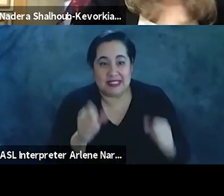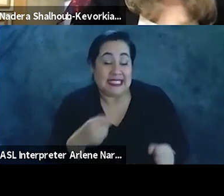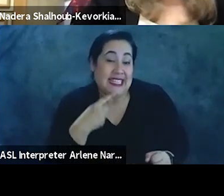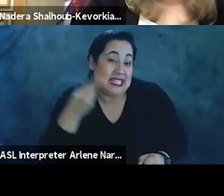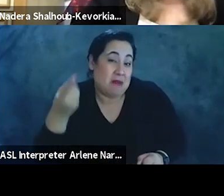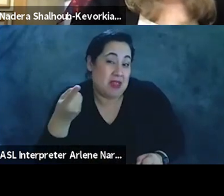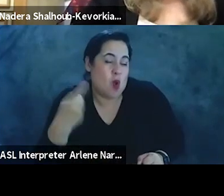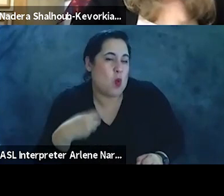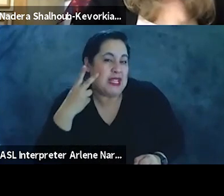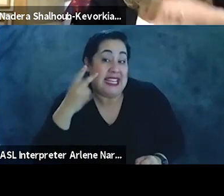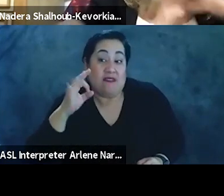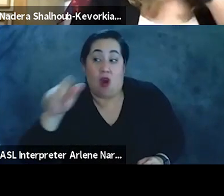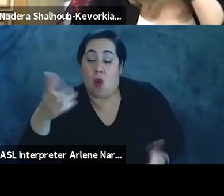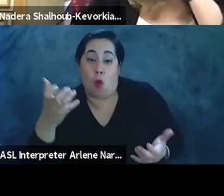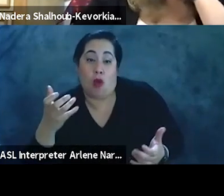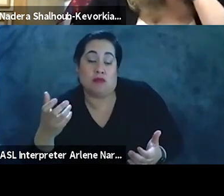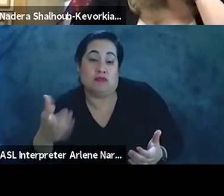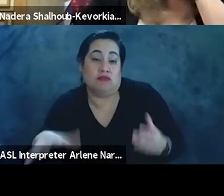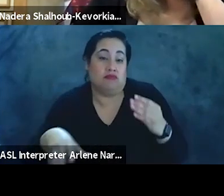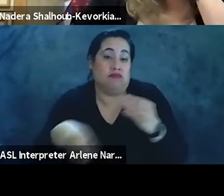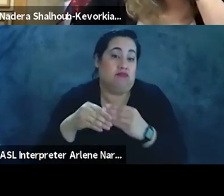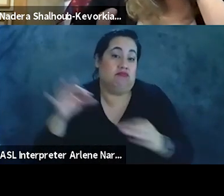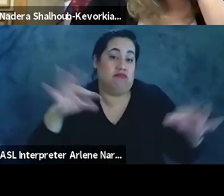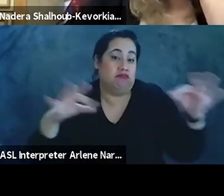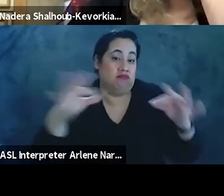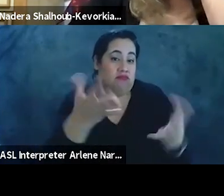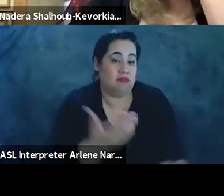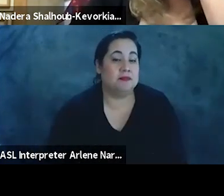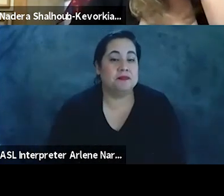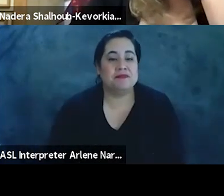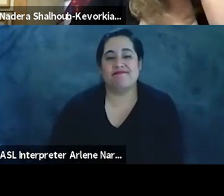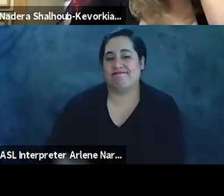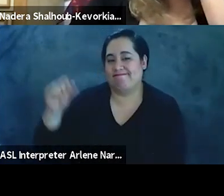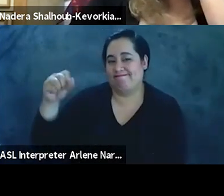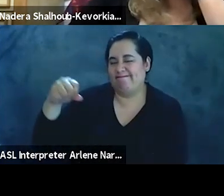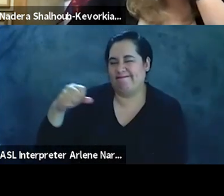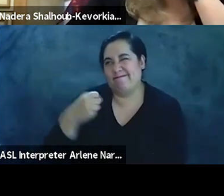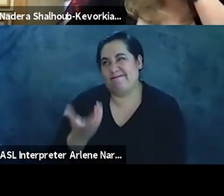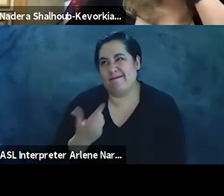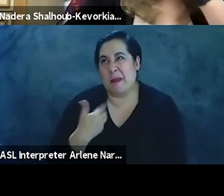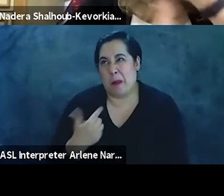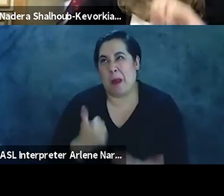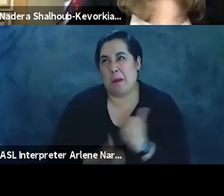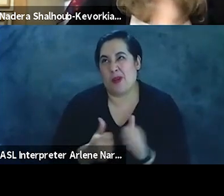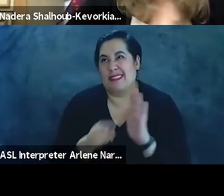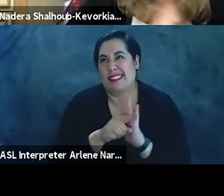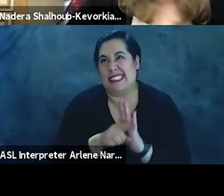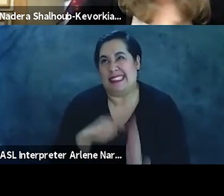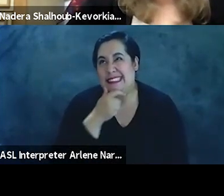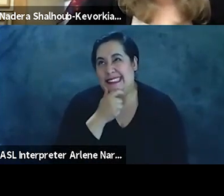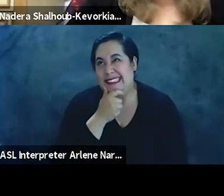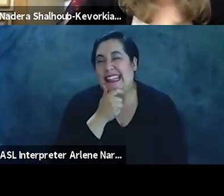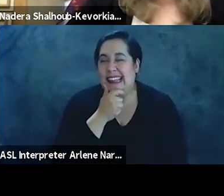something, and then we'll see if others want to join in. Okay, yeah, I think I'm, yeah, I may be the most pessimistic. I actually